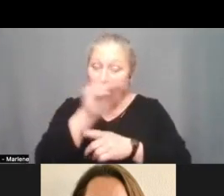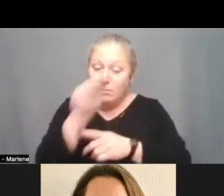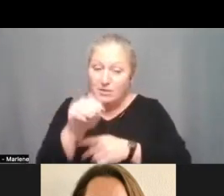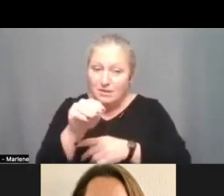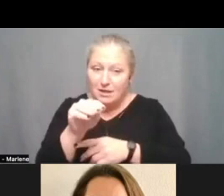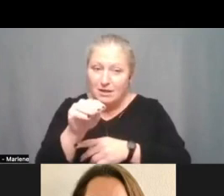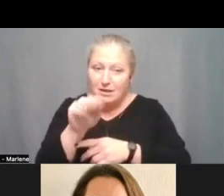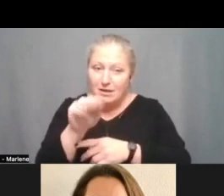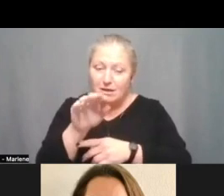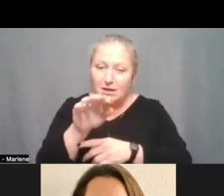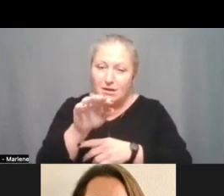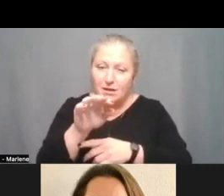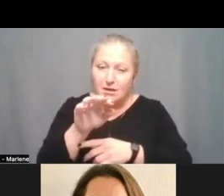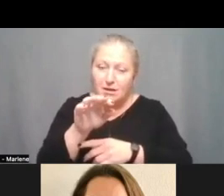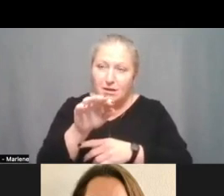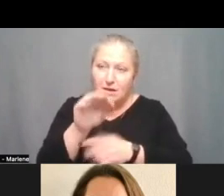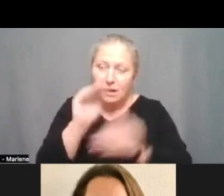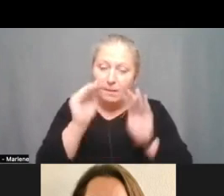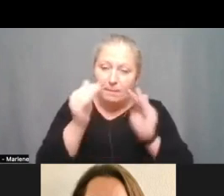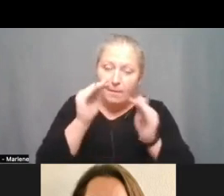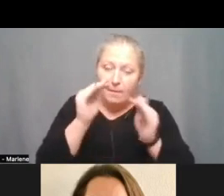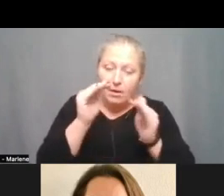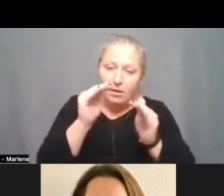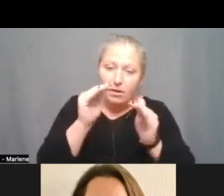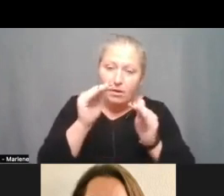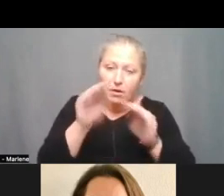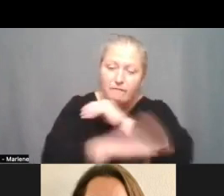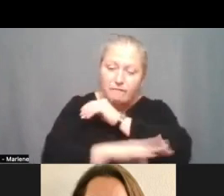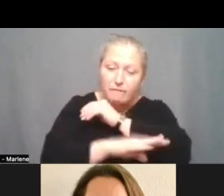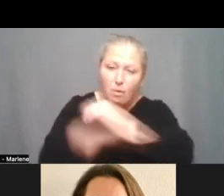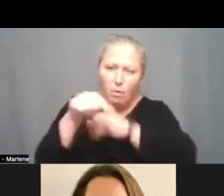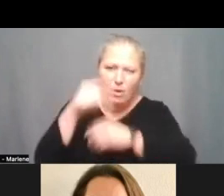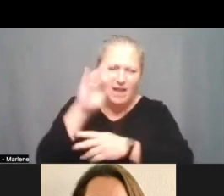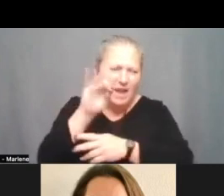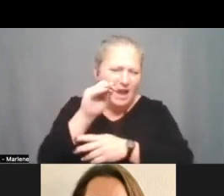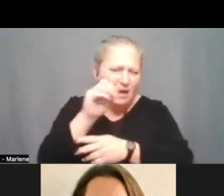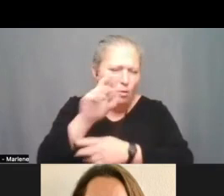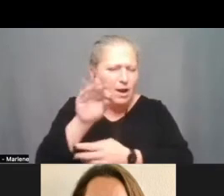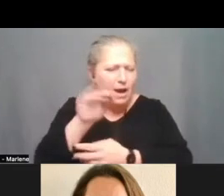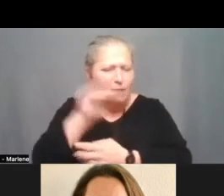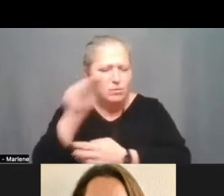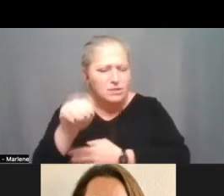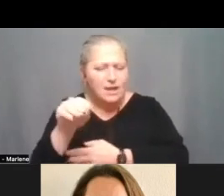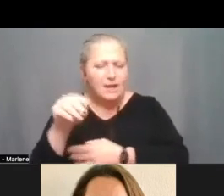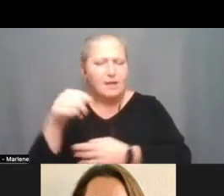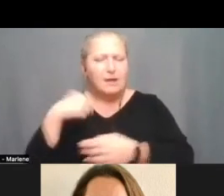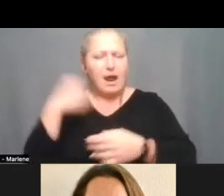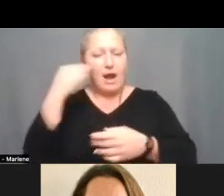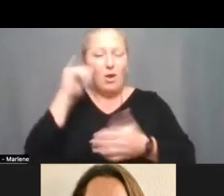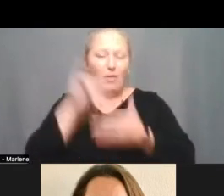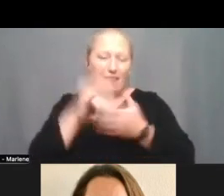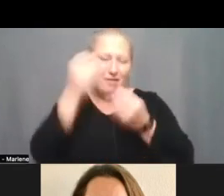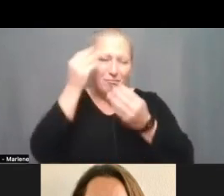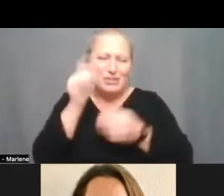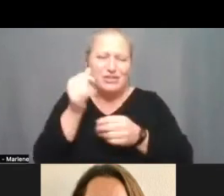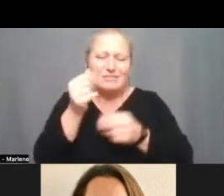versus uh in the uh fall quarter i think was 80 or 90 percent i know that this data is sort of a snapshot on